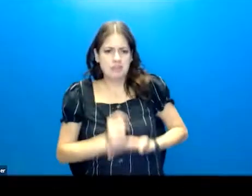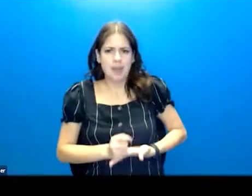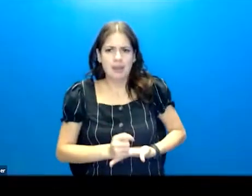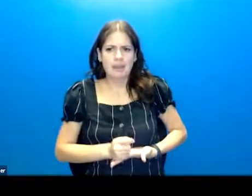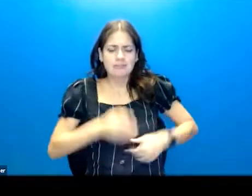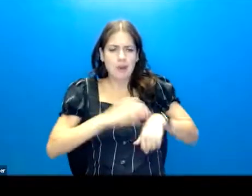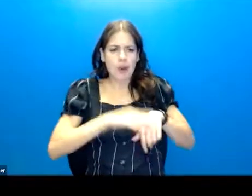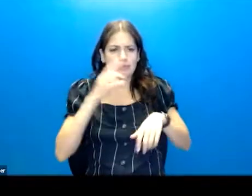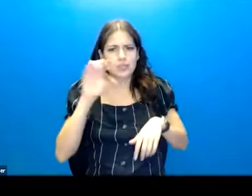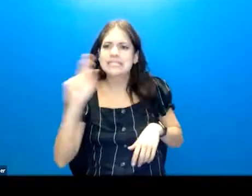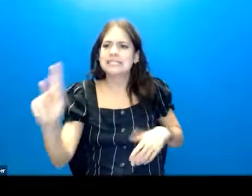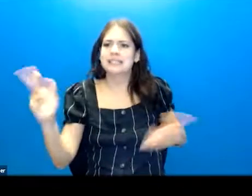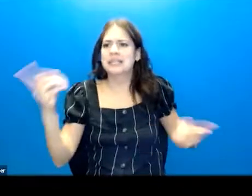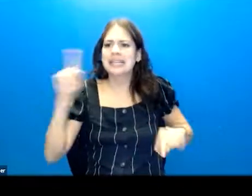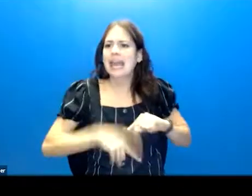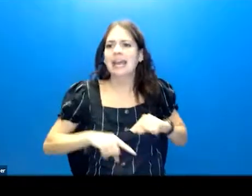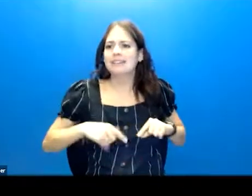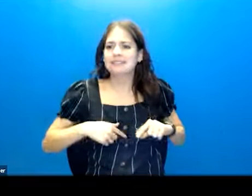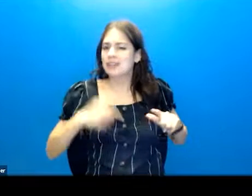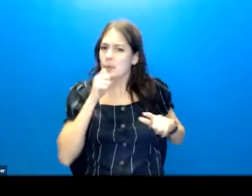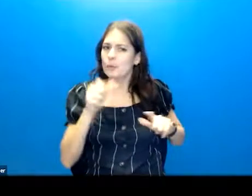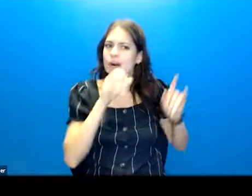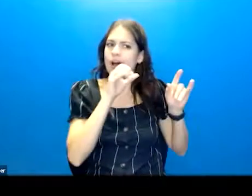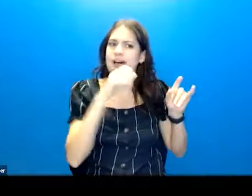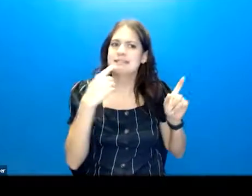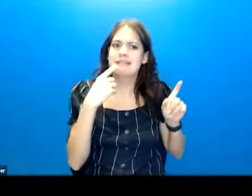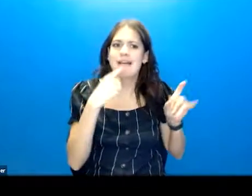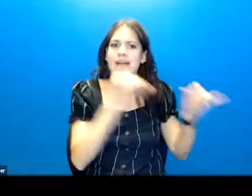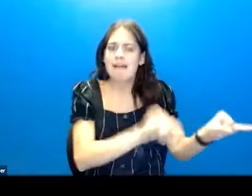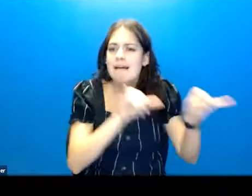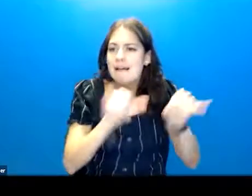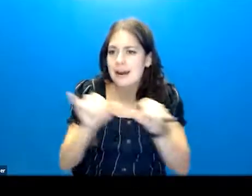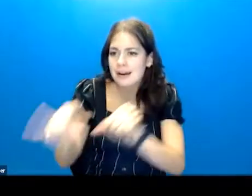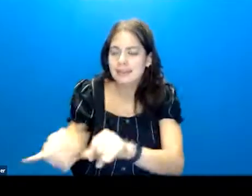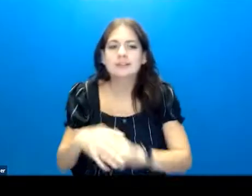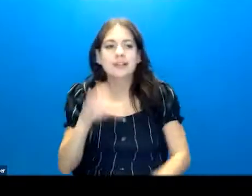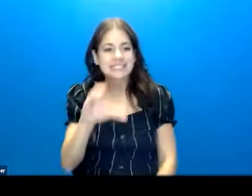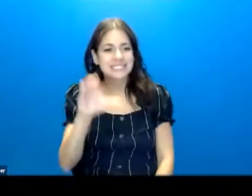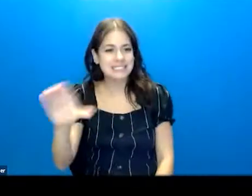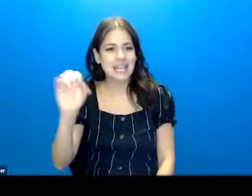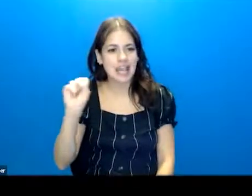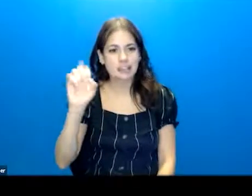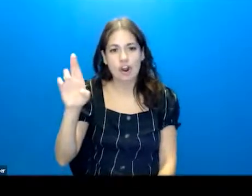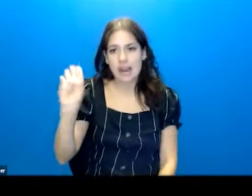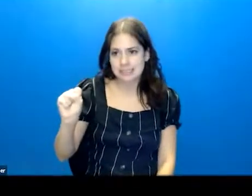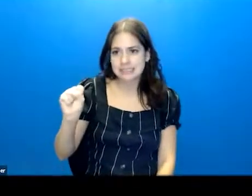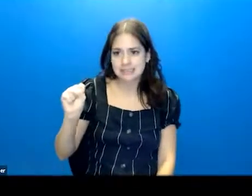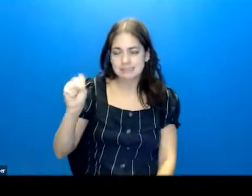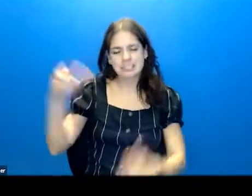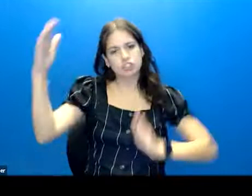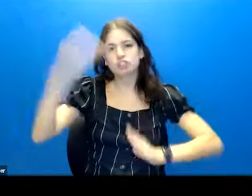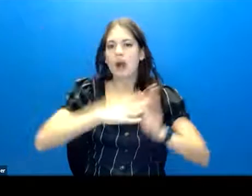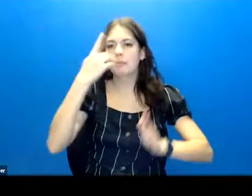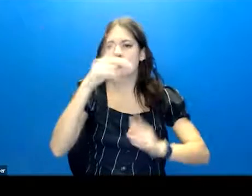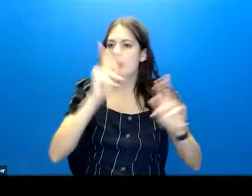risk? We can't, if we aren't labeling things the same way. So the CSSRS is the gold standard for young